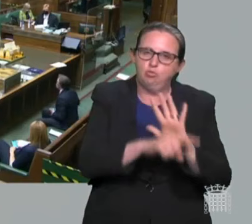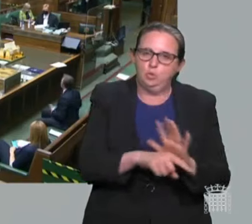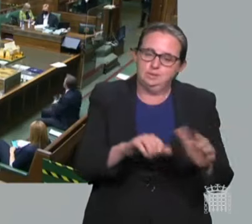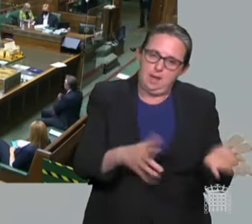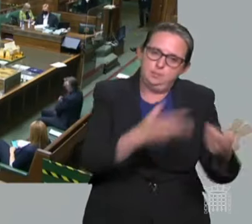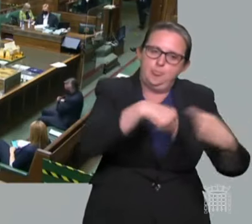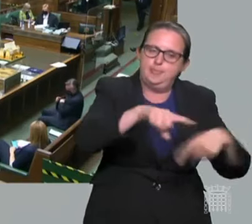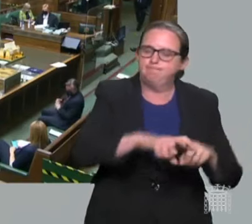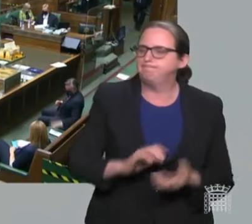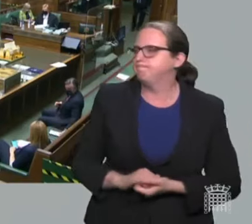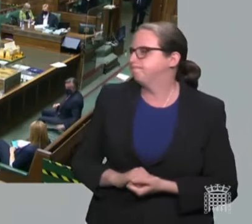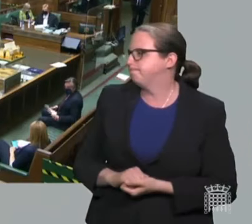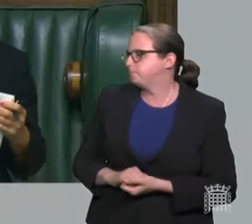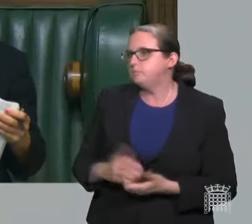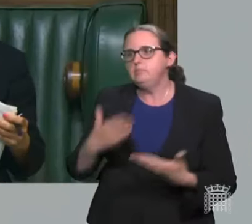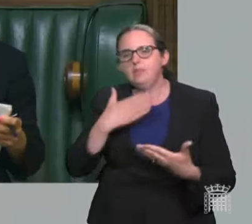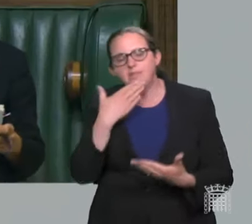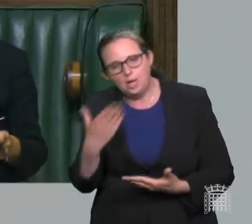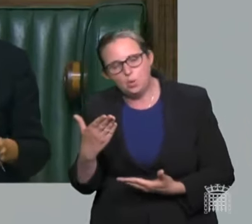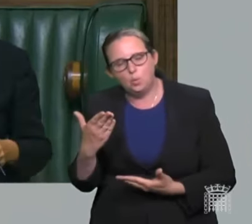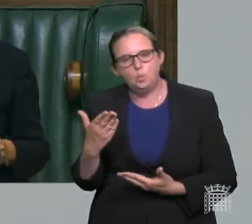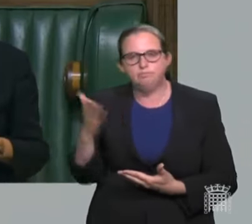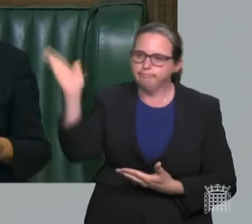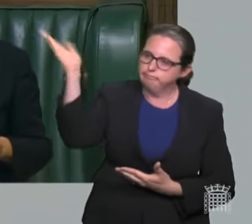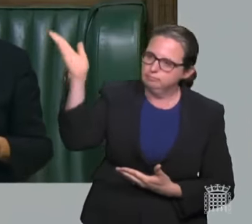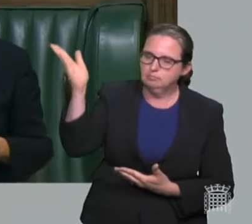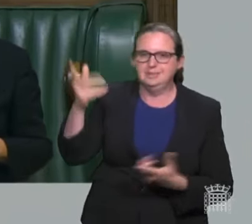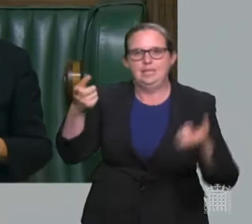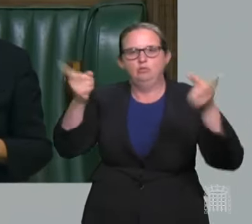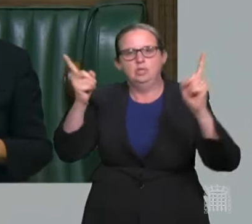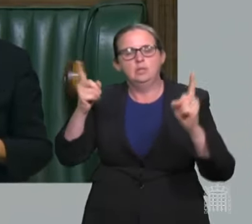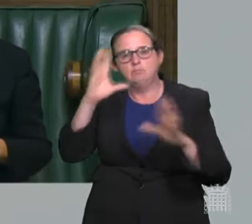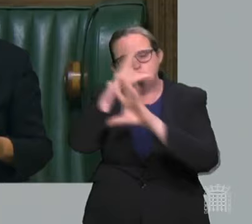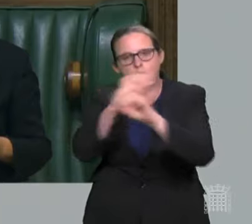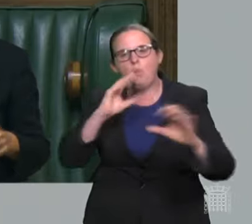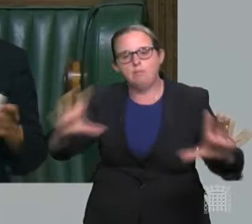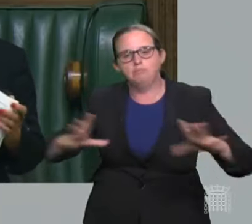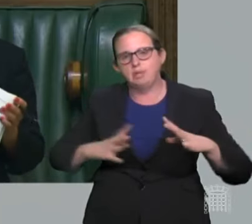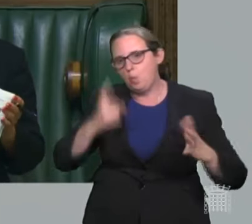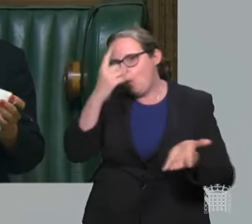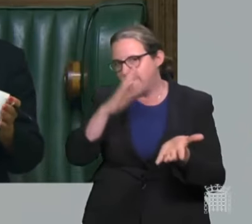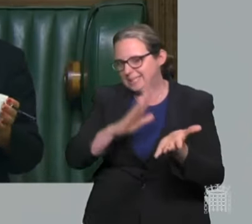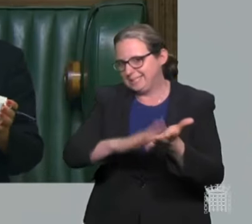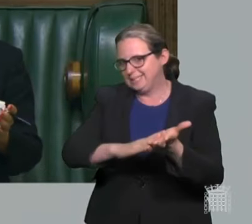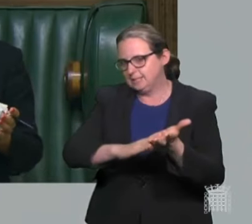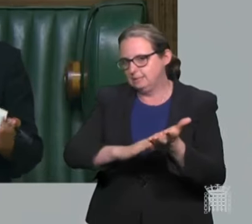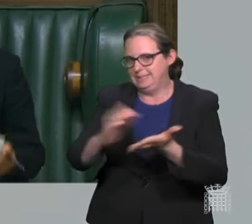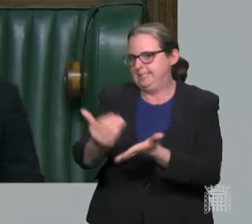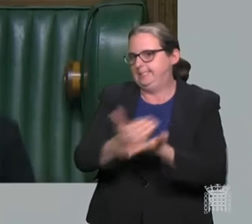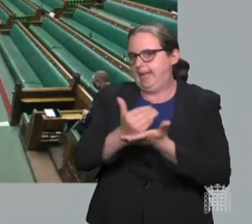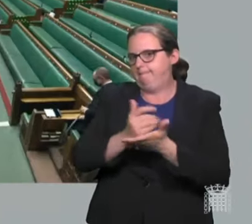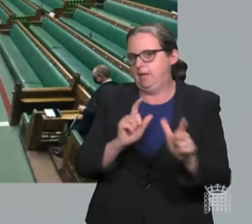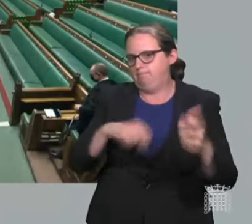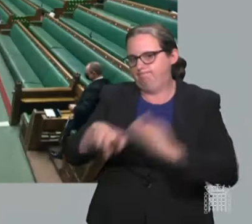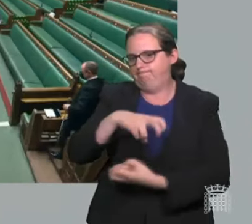I thank the Secretary of State for his statement, and we'll suspend the House for one minute to make arrangements for the next business.